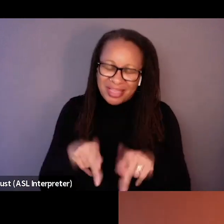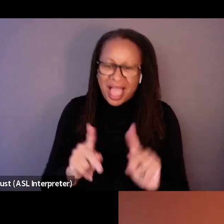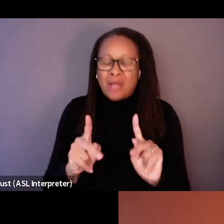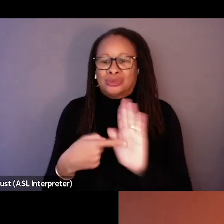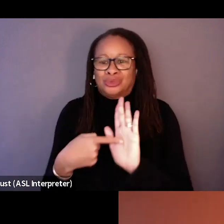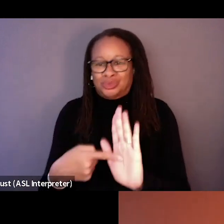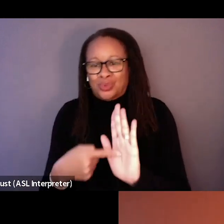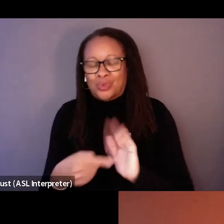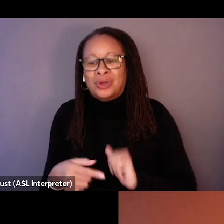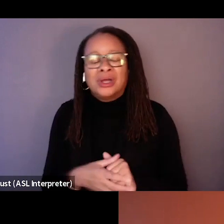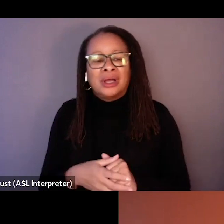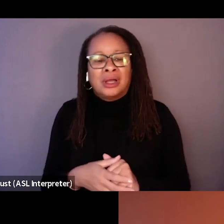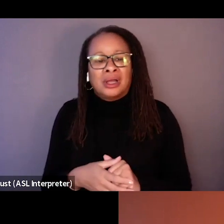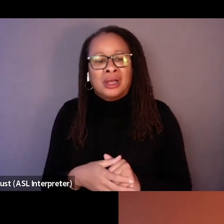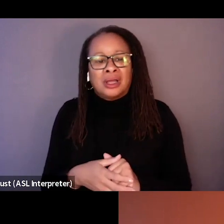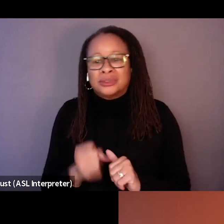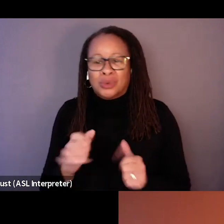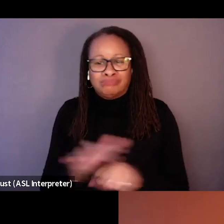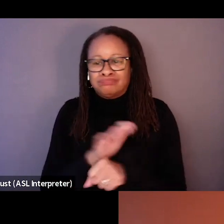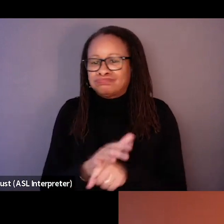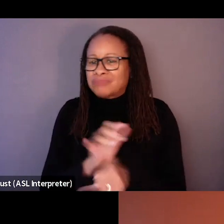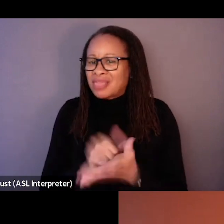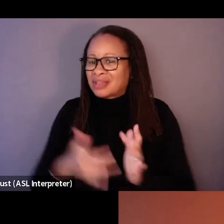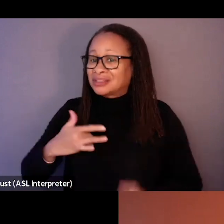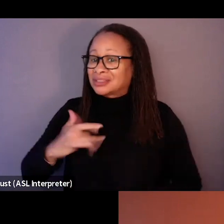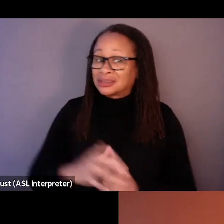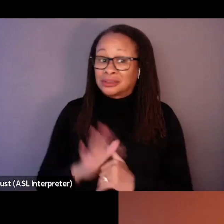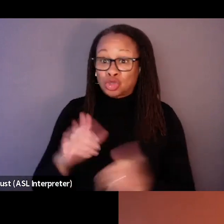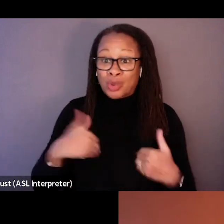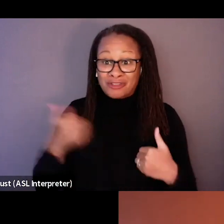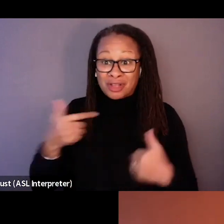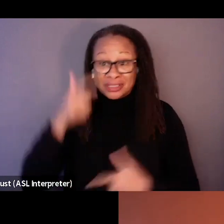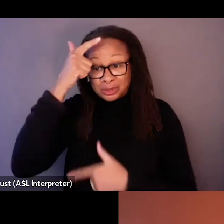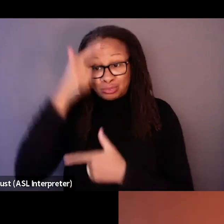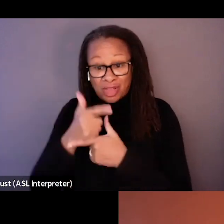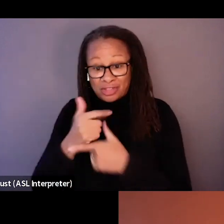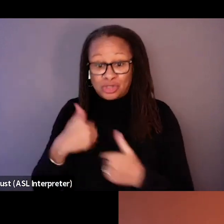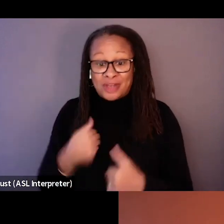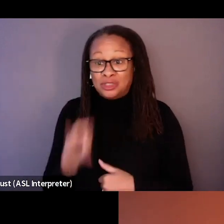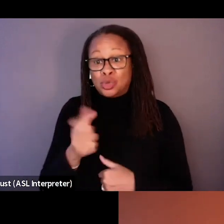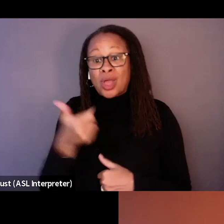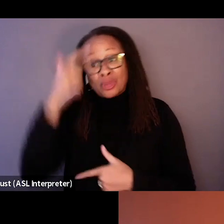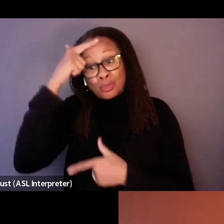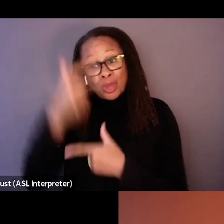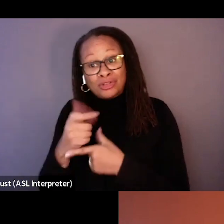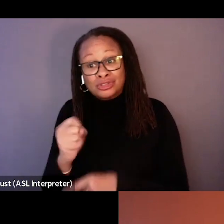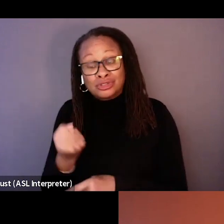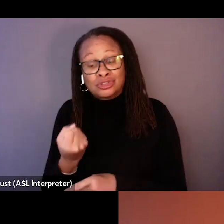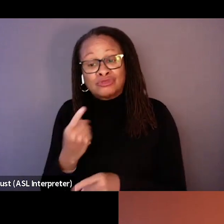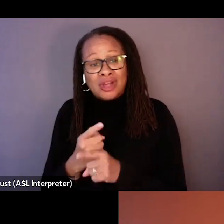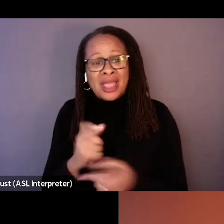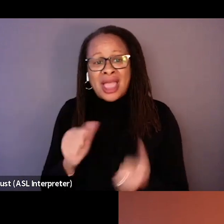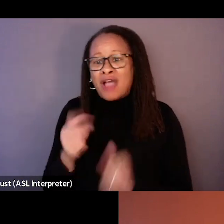so rich in that sense, you're the youngest brother, you've got two other brothers. Uh, how's